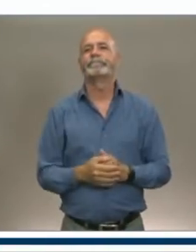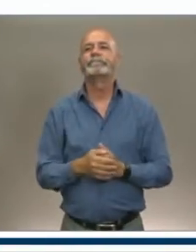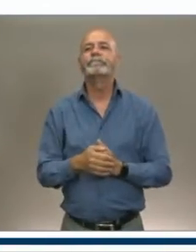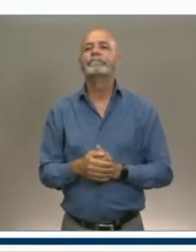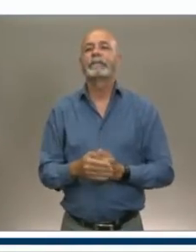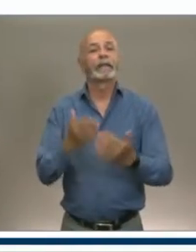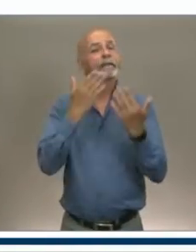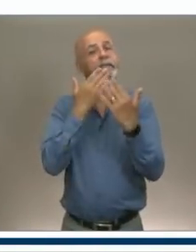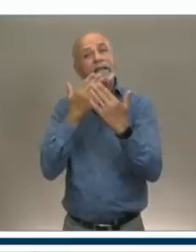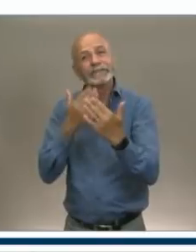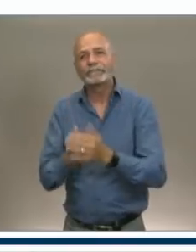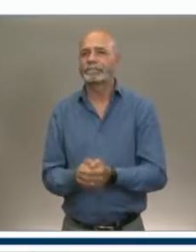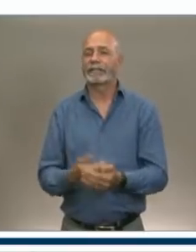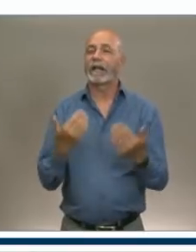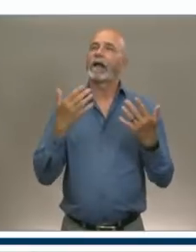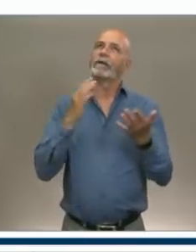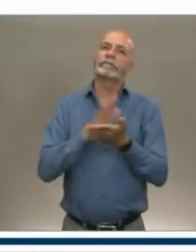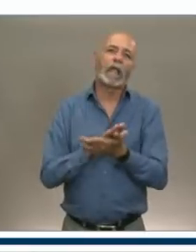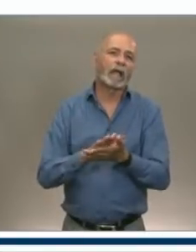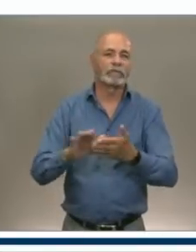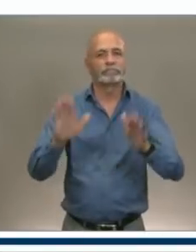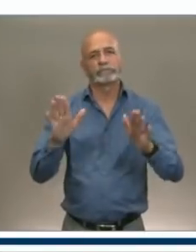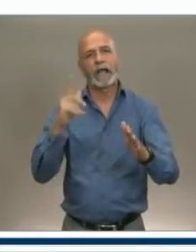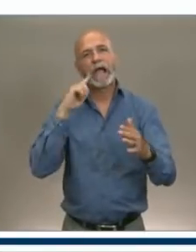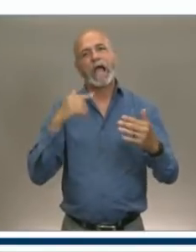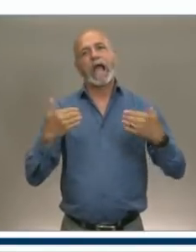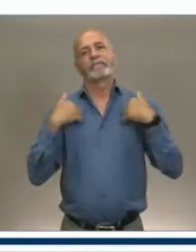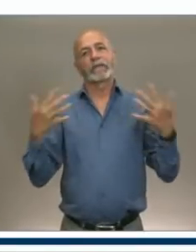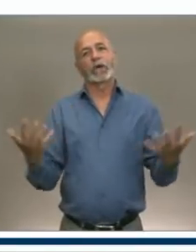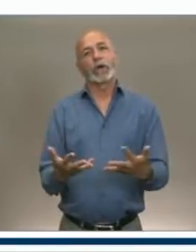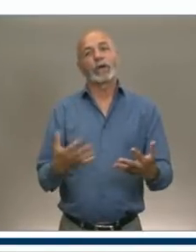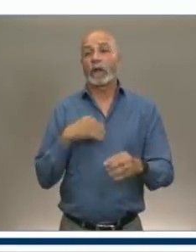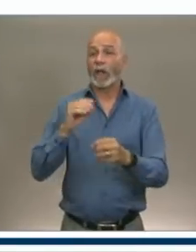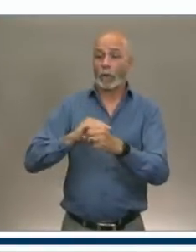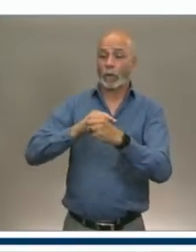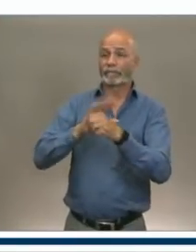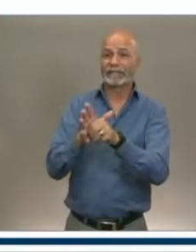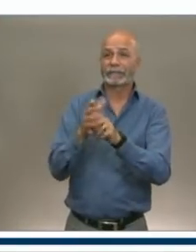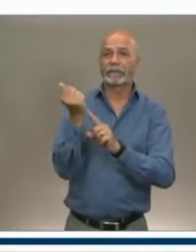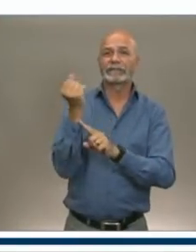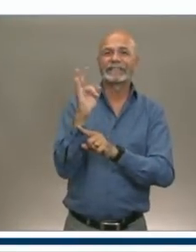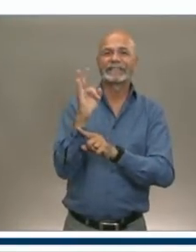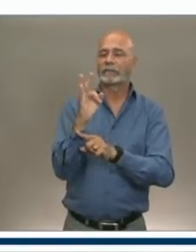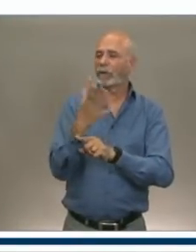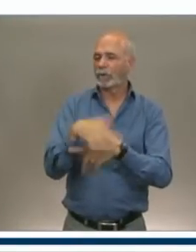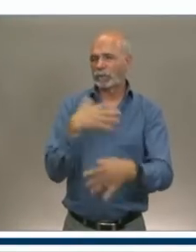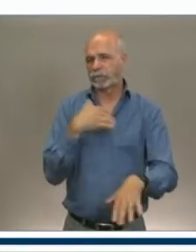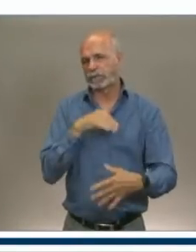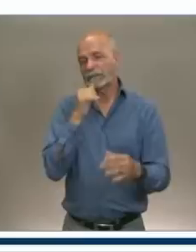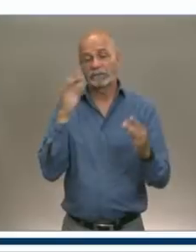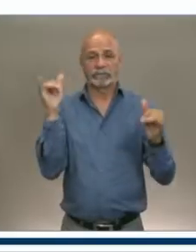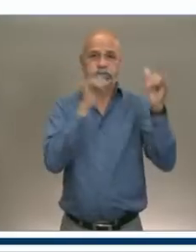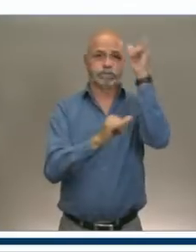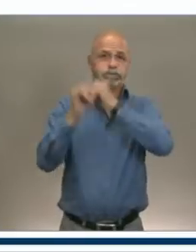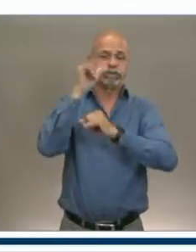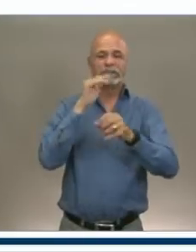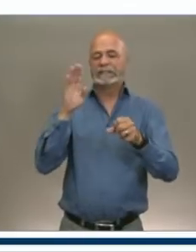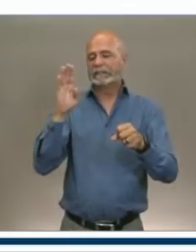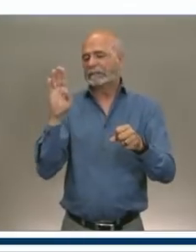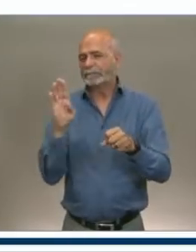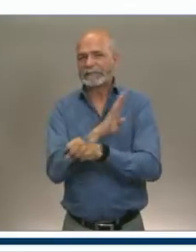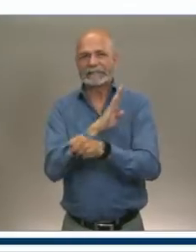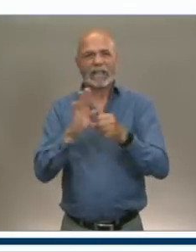today. COVID-19 has been challenging for all Nova Scotians and businesses. The tourism and accommodations